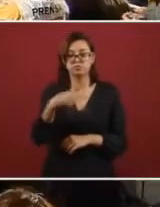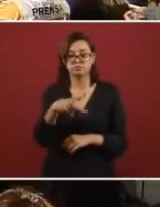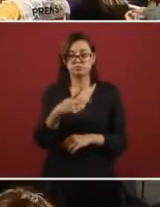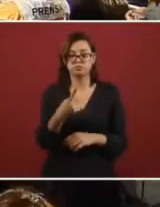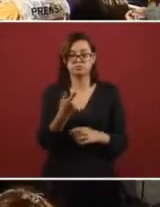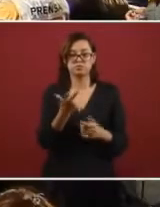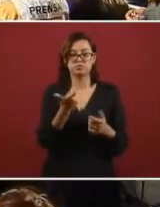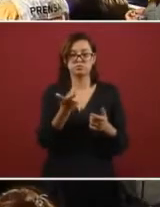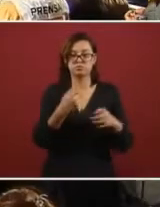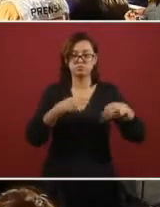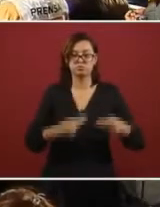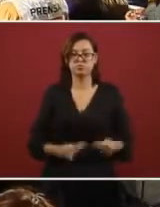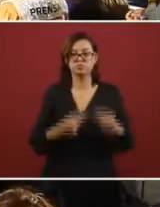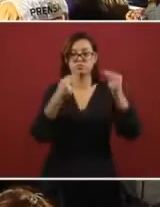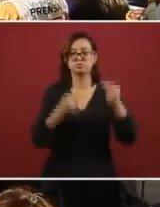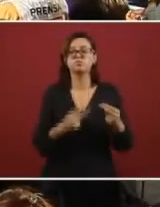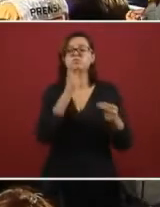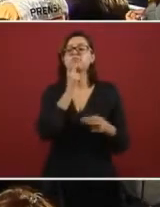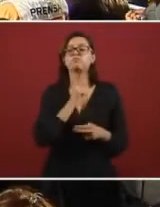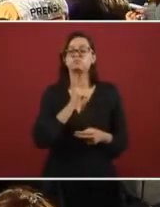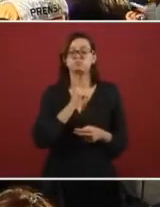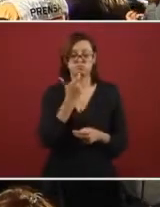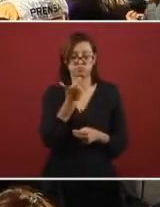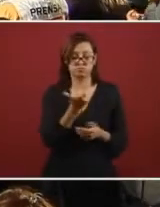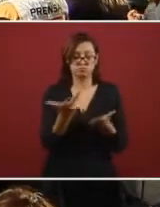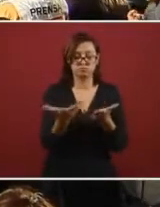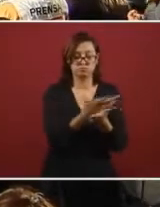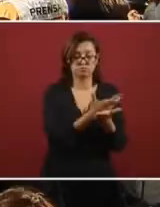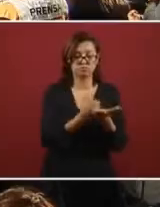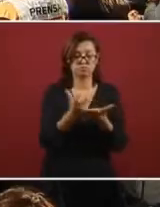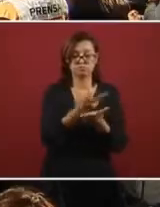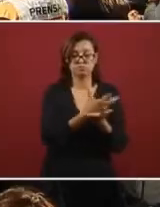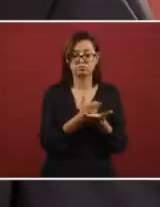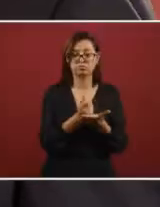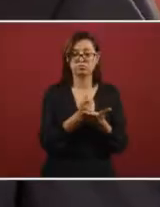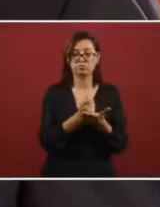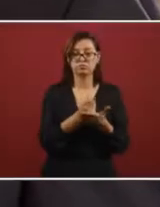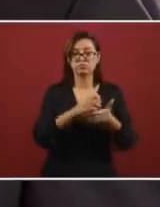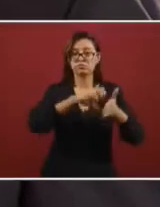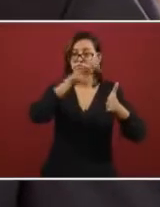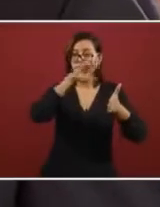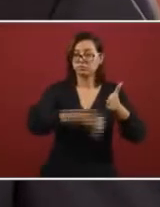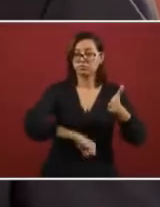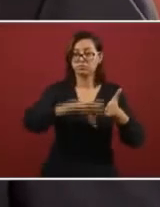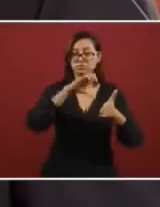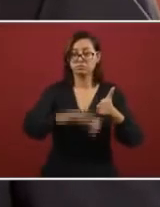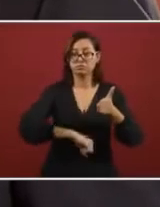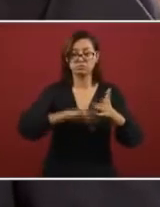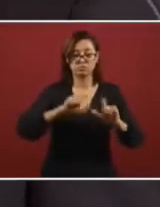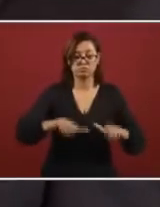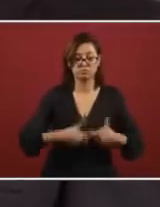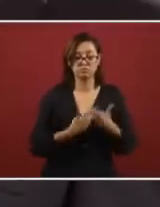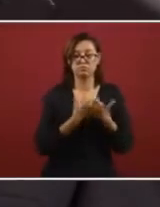out of their income from petroleum, resources for a fund